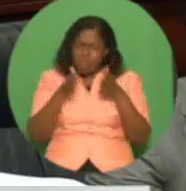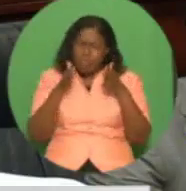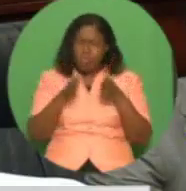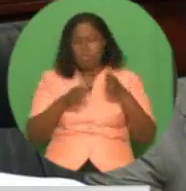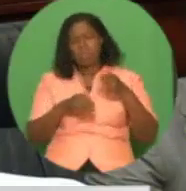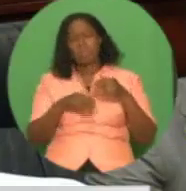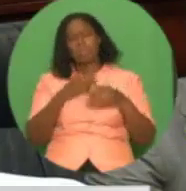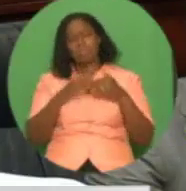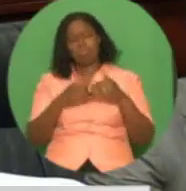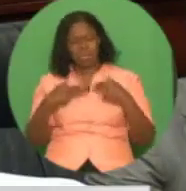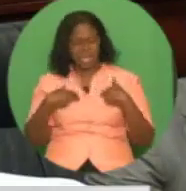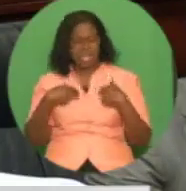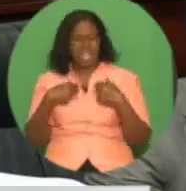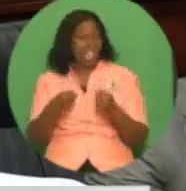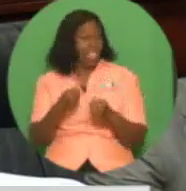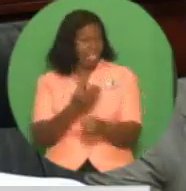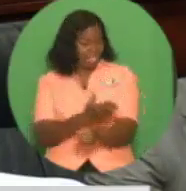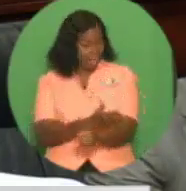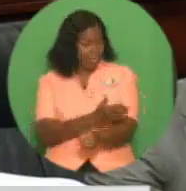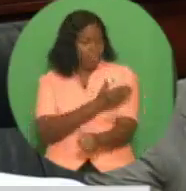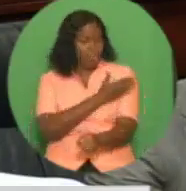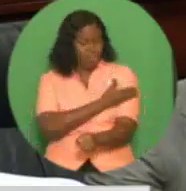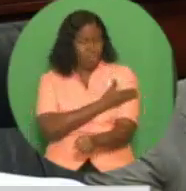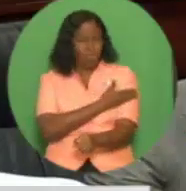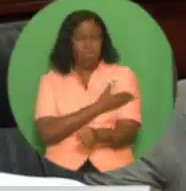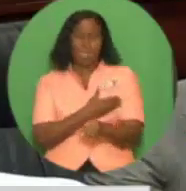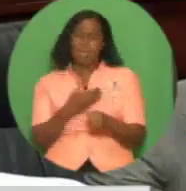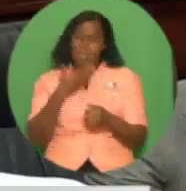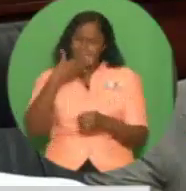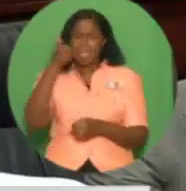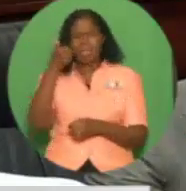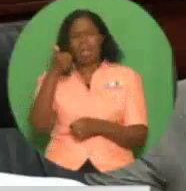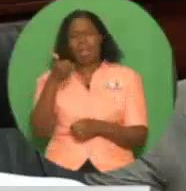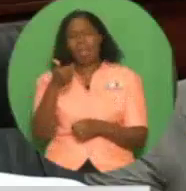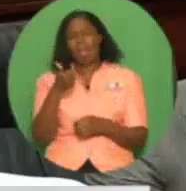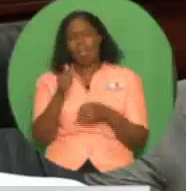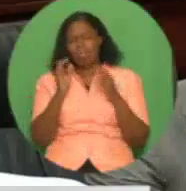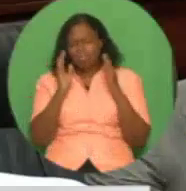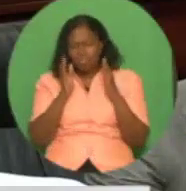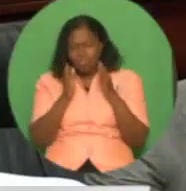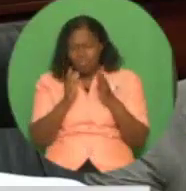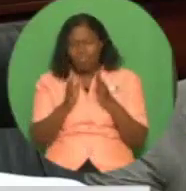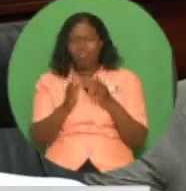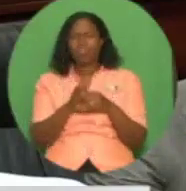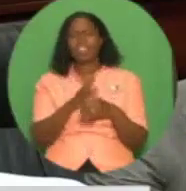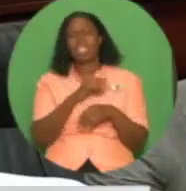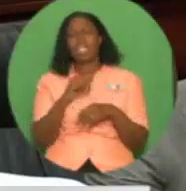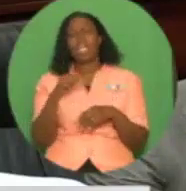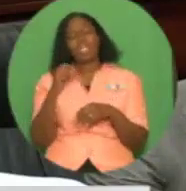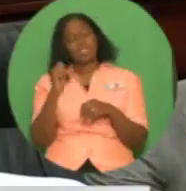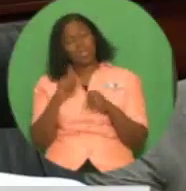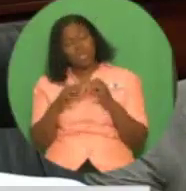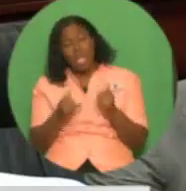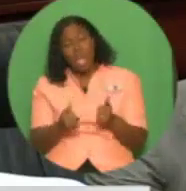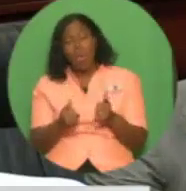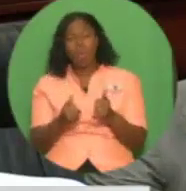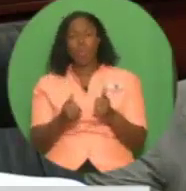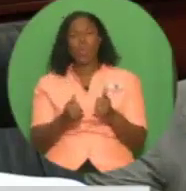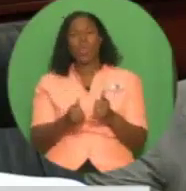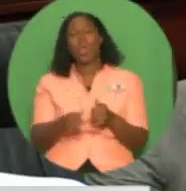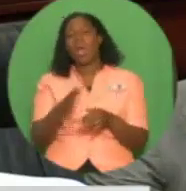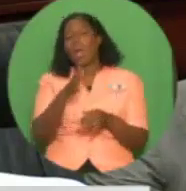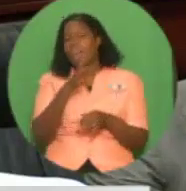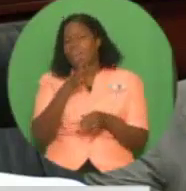development and growth. Madam Speaker, this milestone achievement of achieving maternal and child health